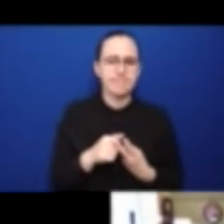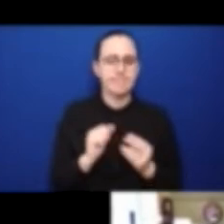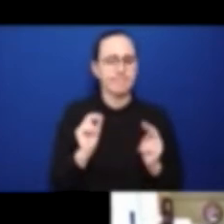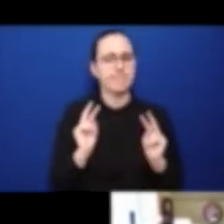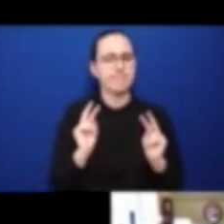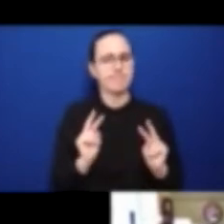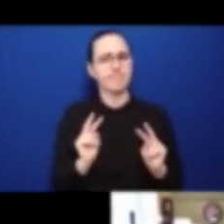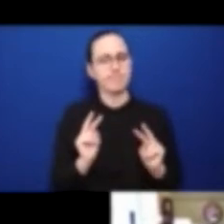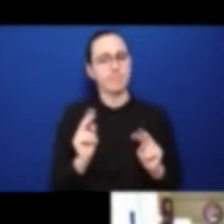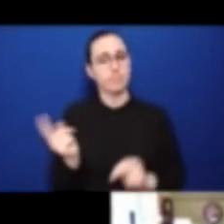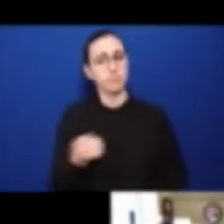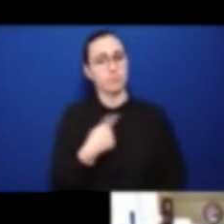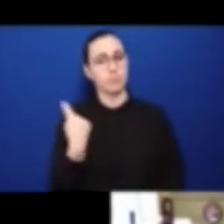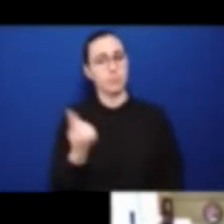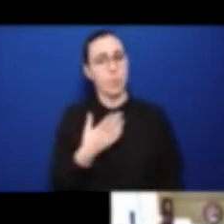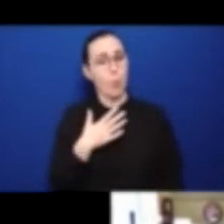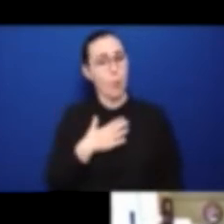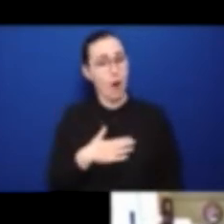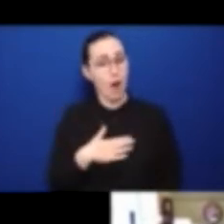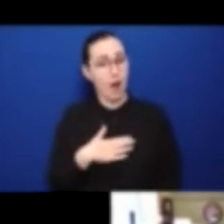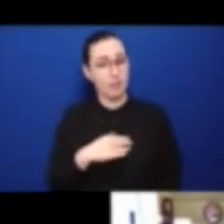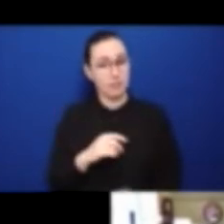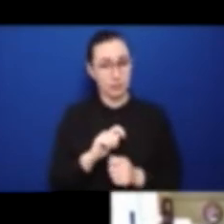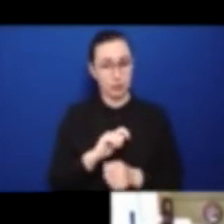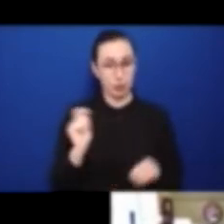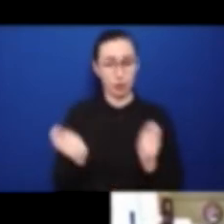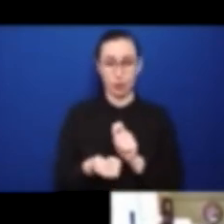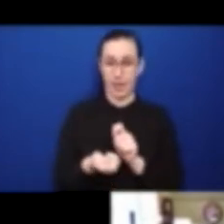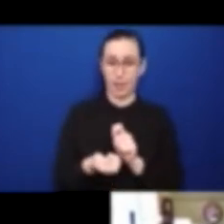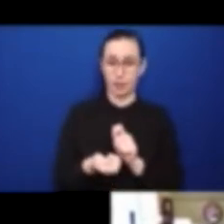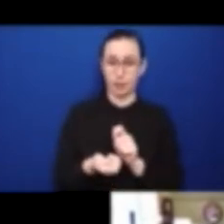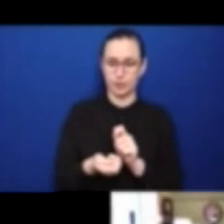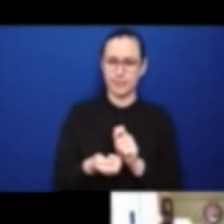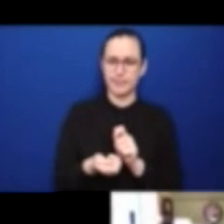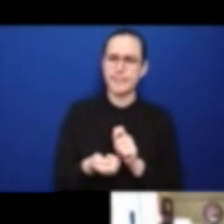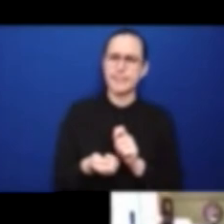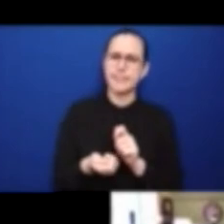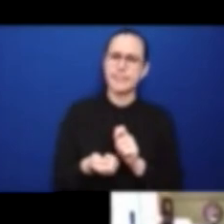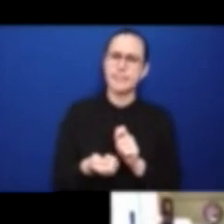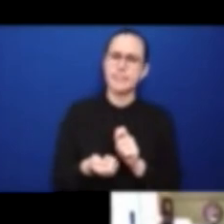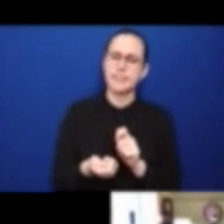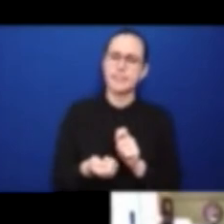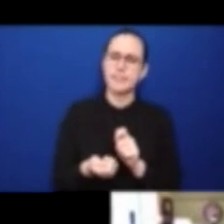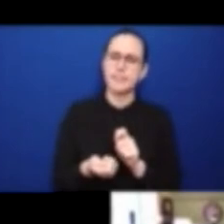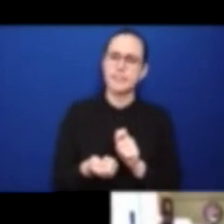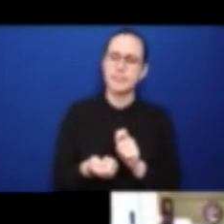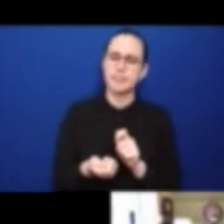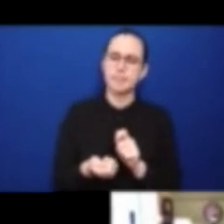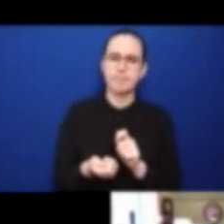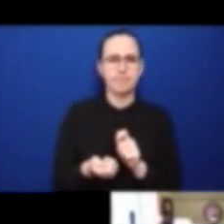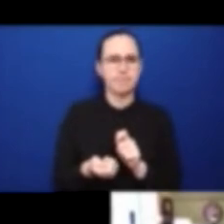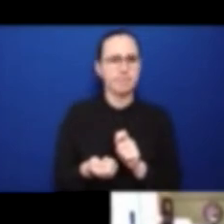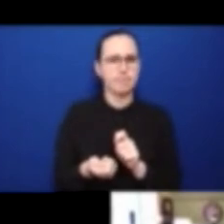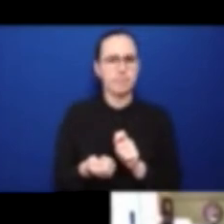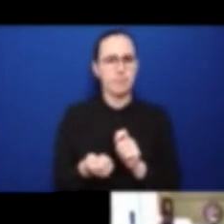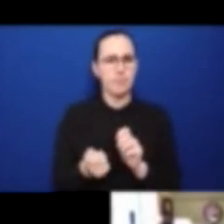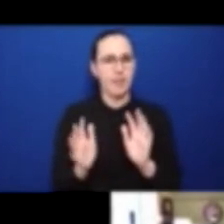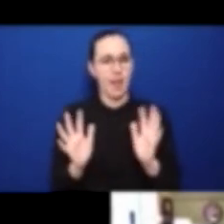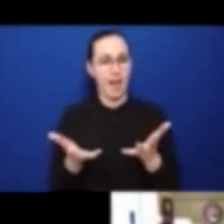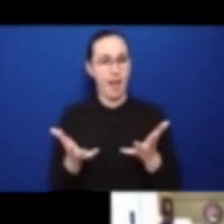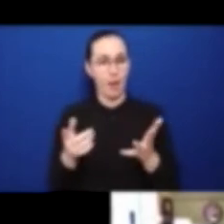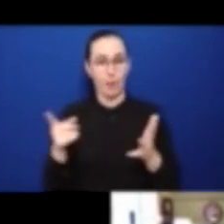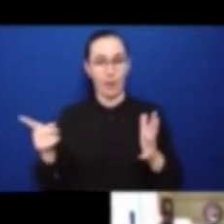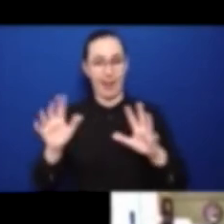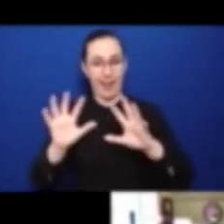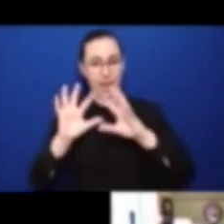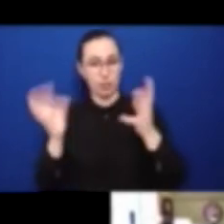shift the approach to international development as well as humanitarian assistance.